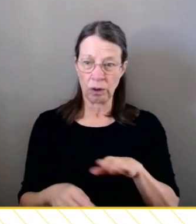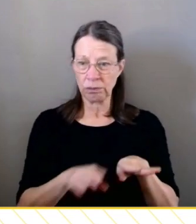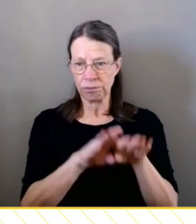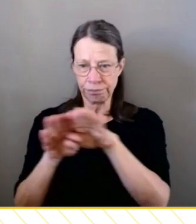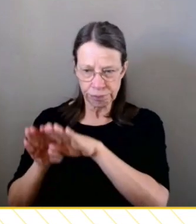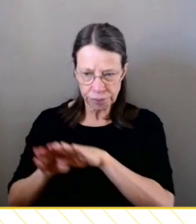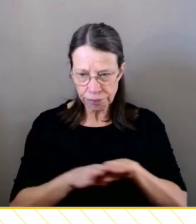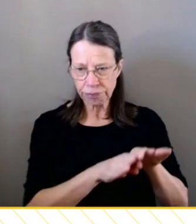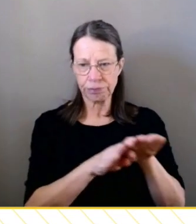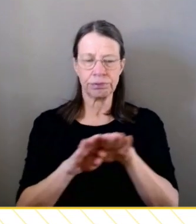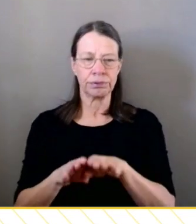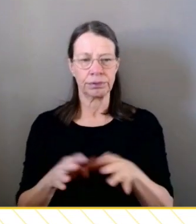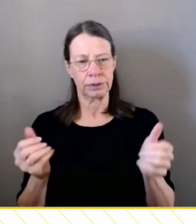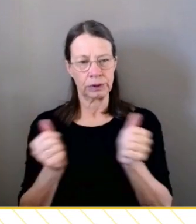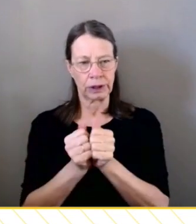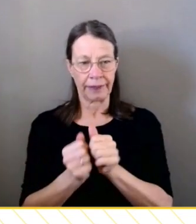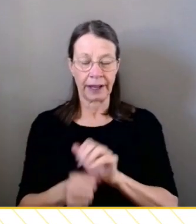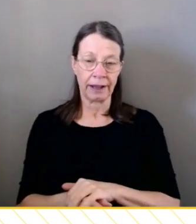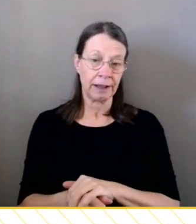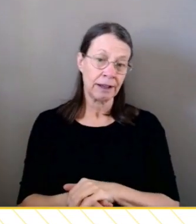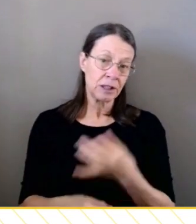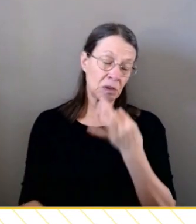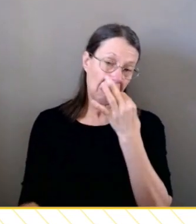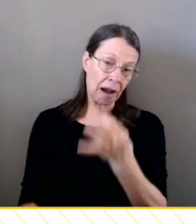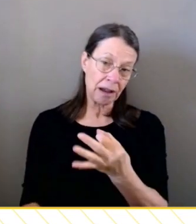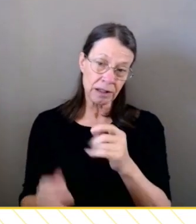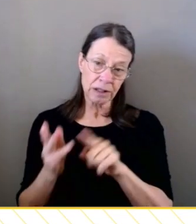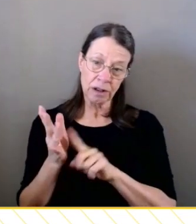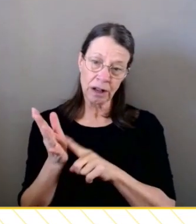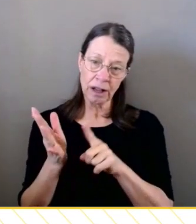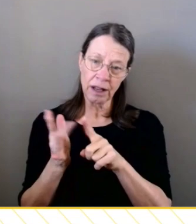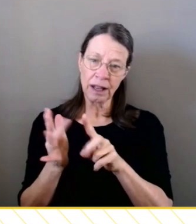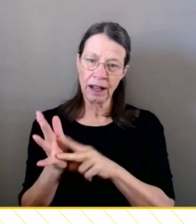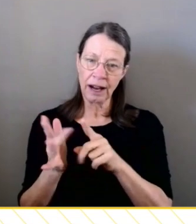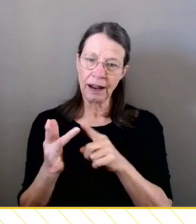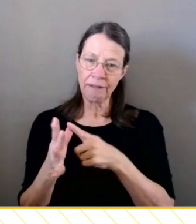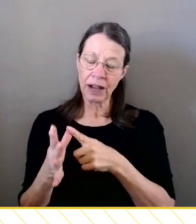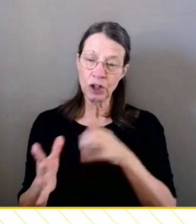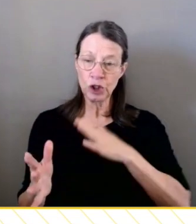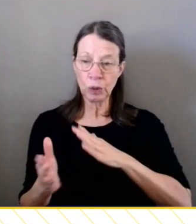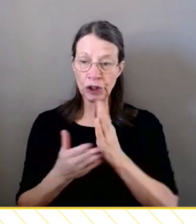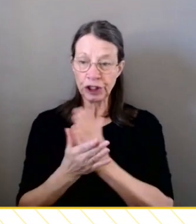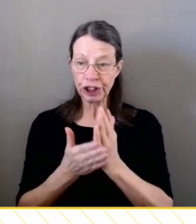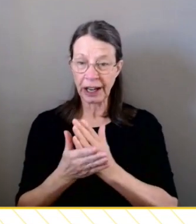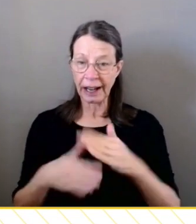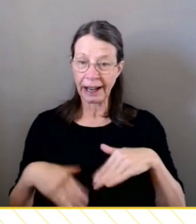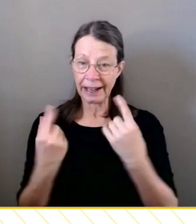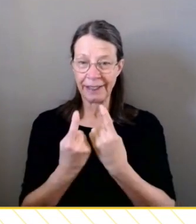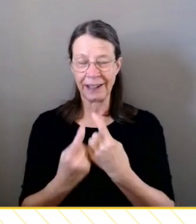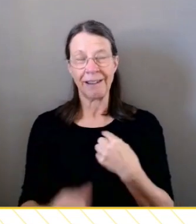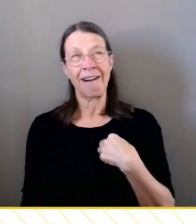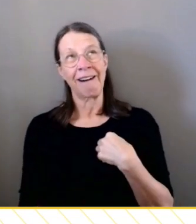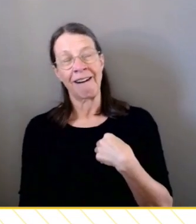And I just wondered, Olivia, whether you had any highlights you'd like to share from today? I had so much fun today.